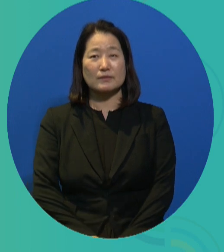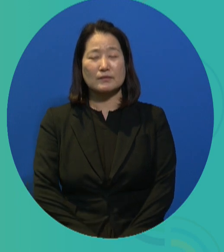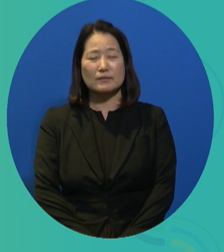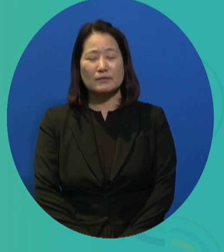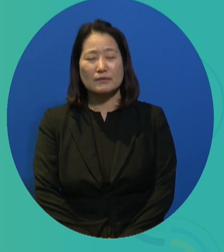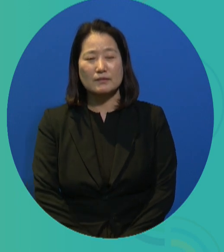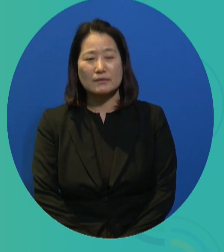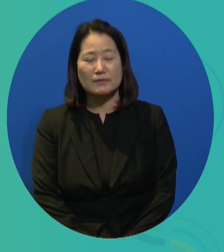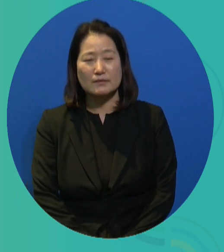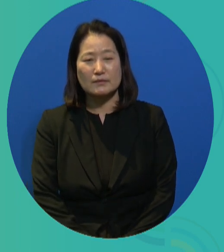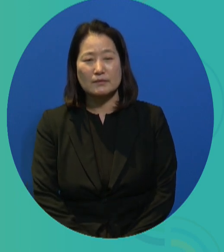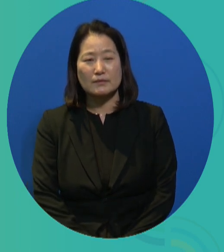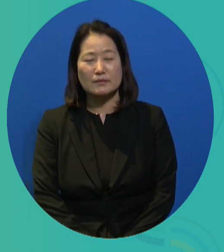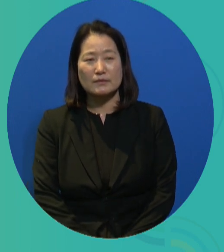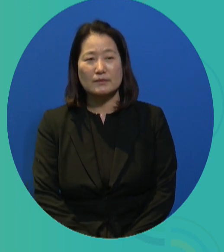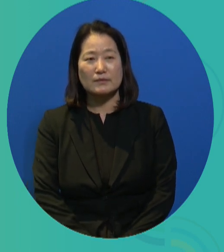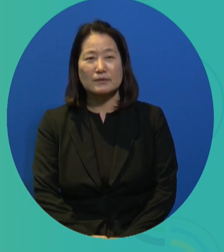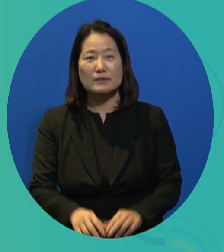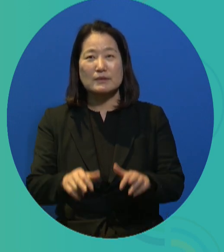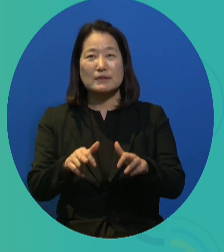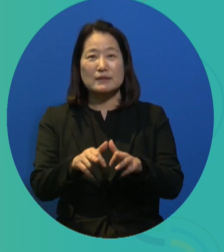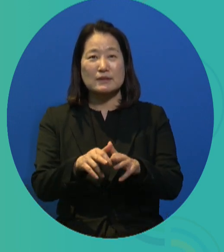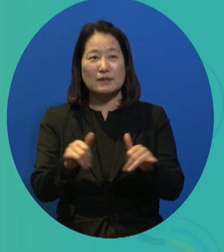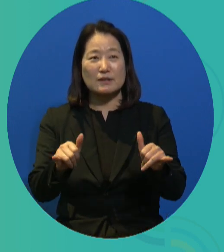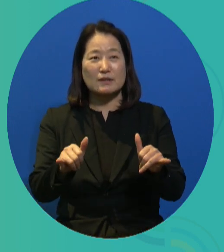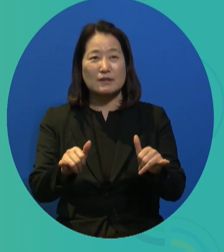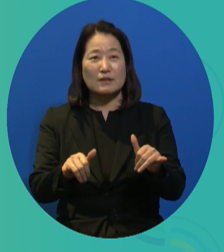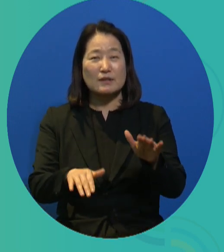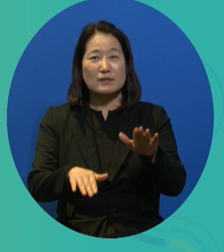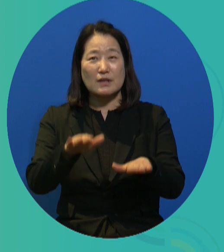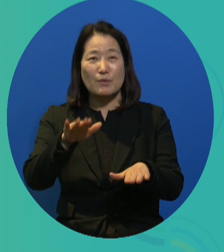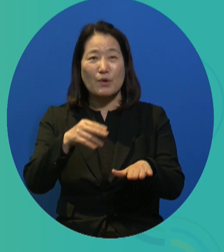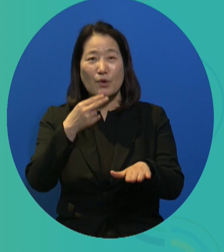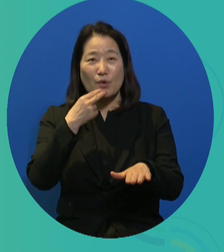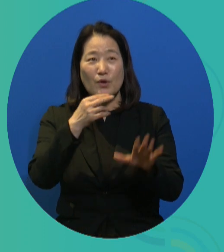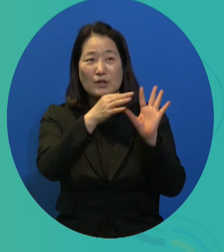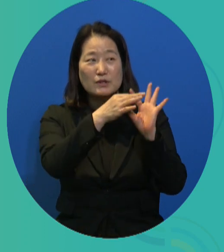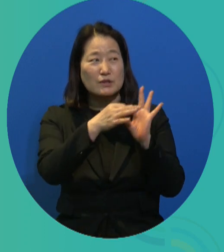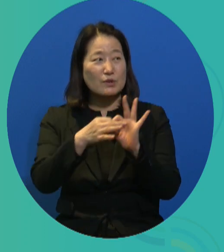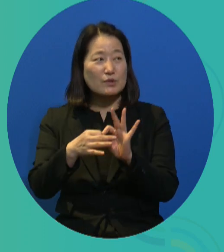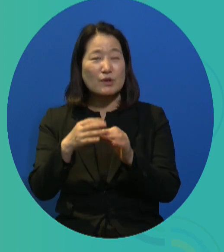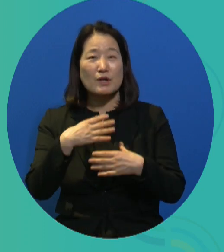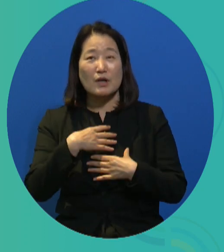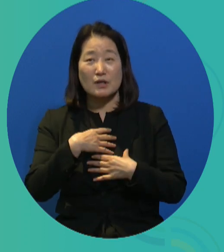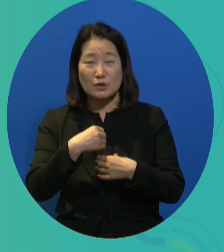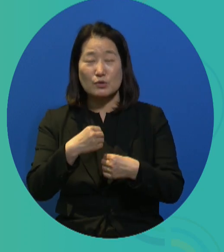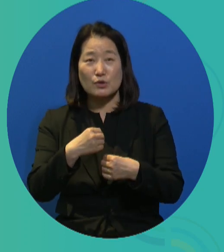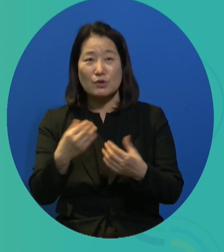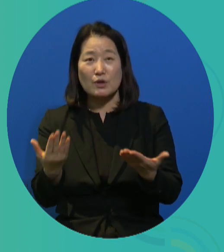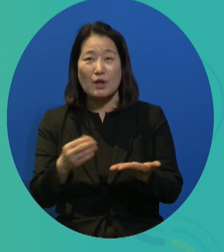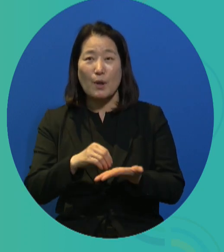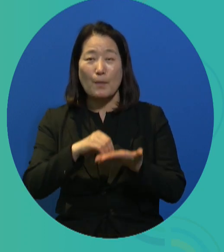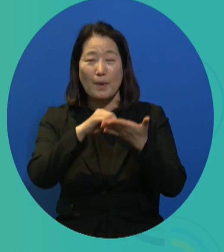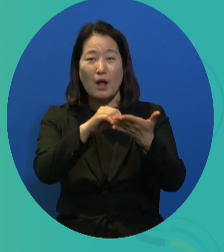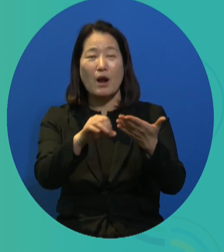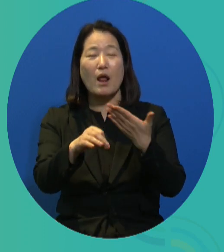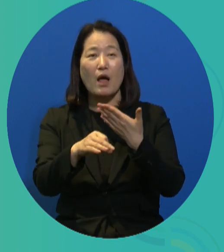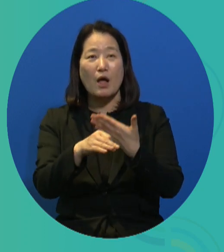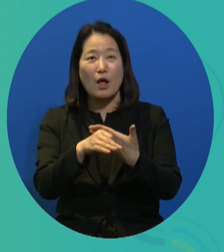So for them to continue to participate in the program, what should be done? What is required? Because